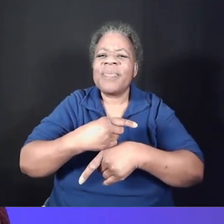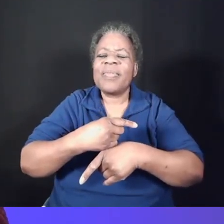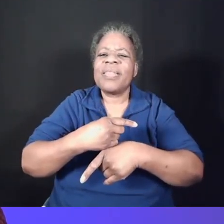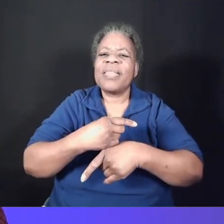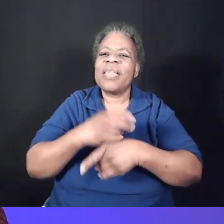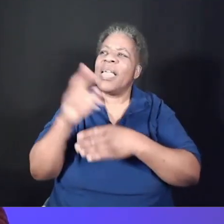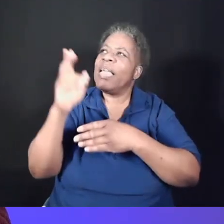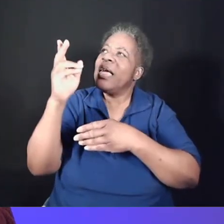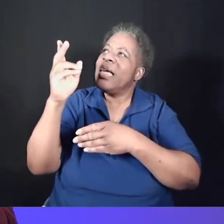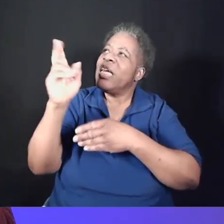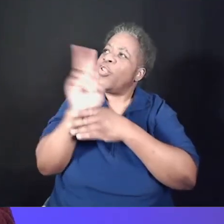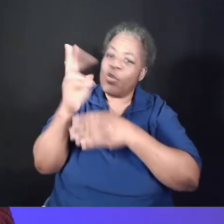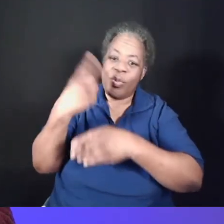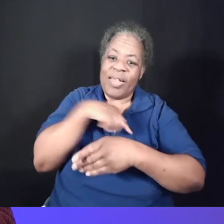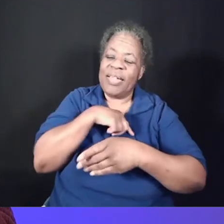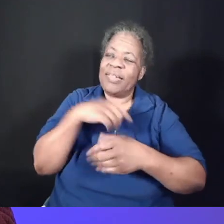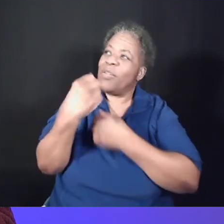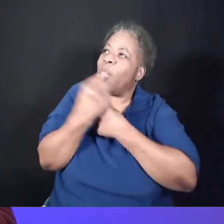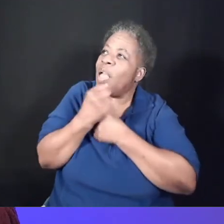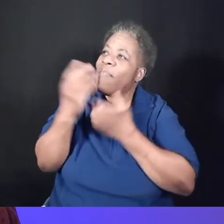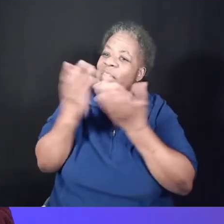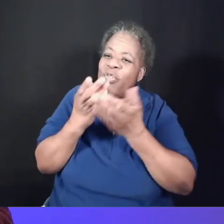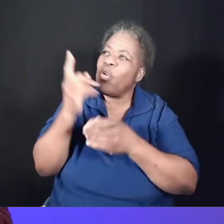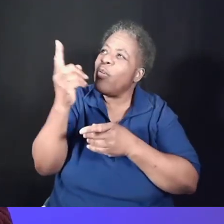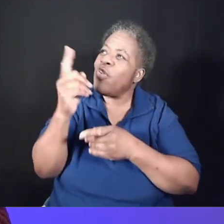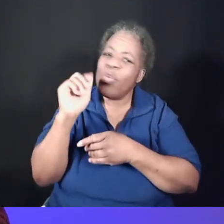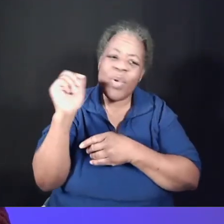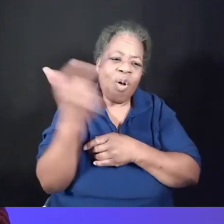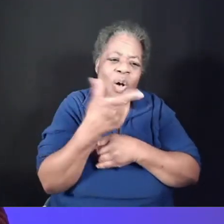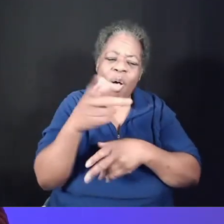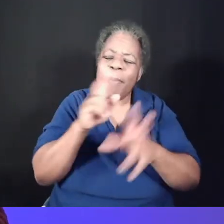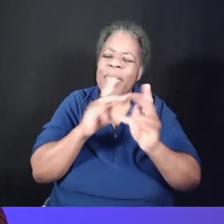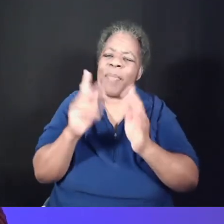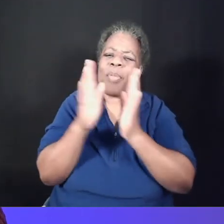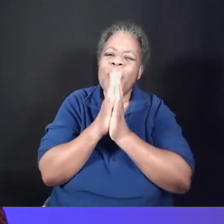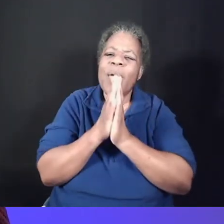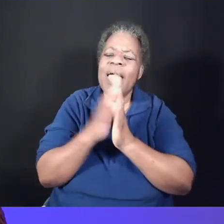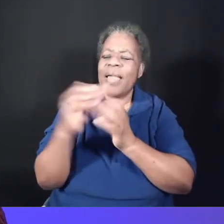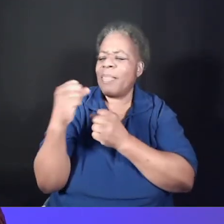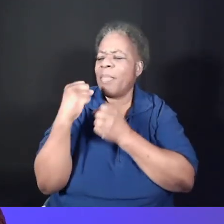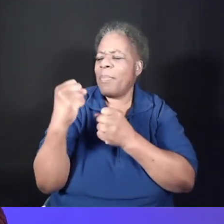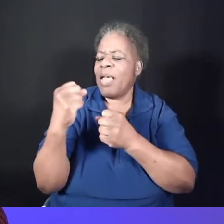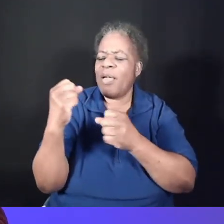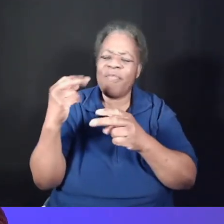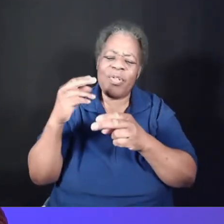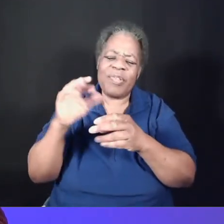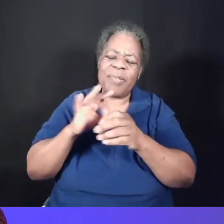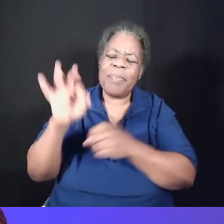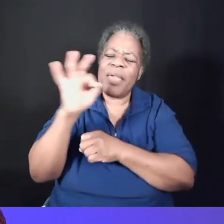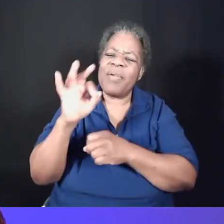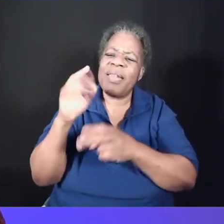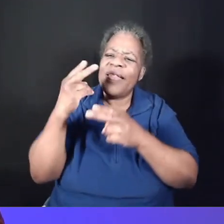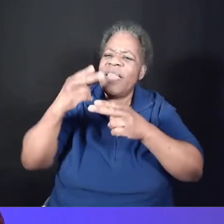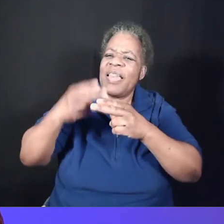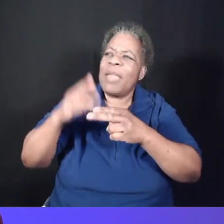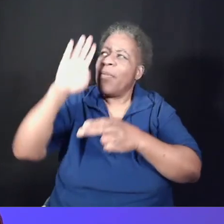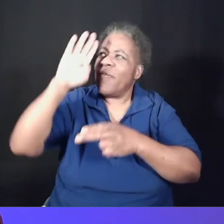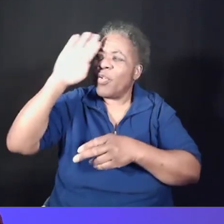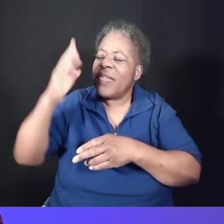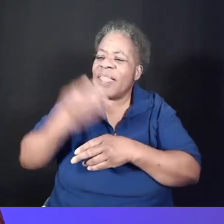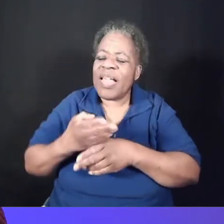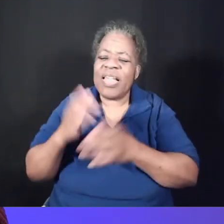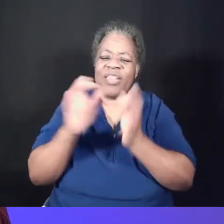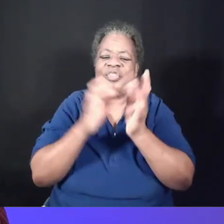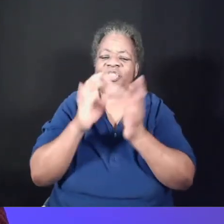to love and serve you and all people. And we pray this in the power of your spirit and in the name of your son, Jesus Christ